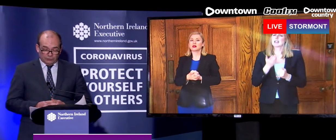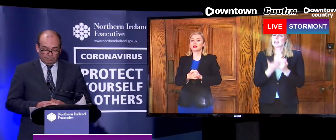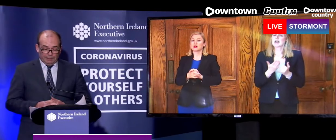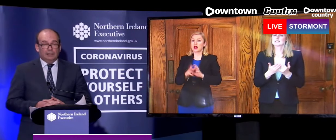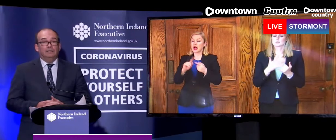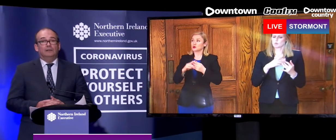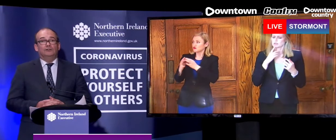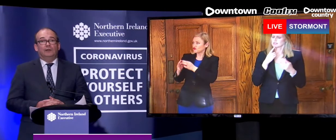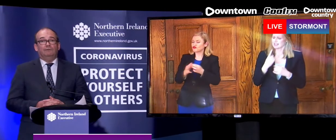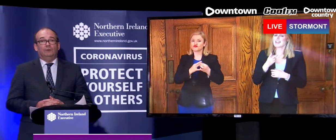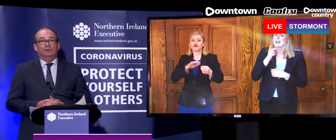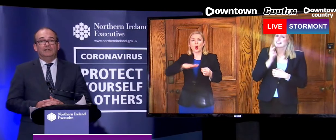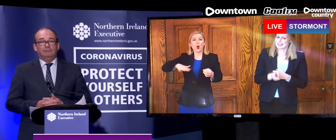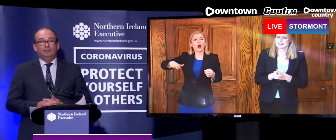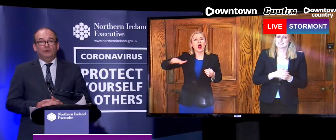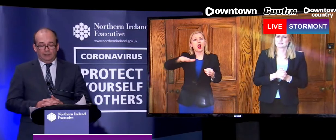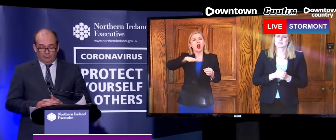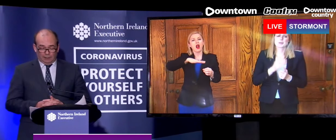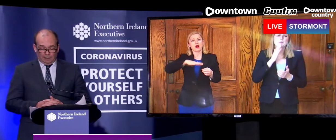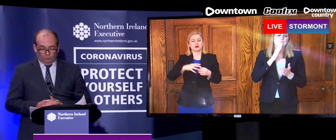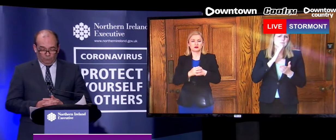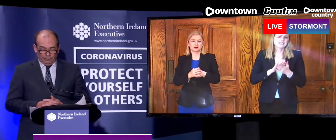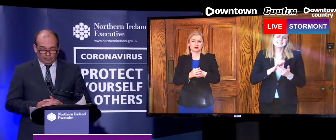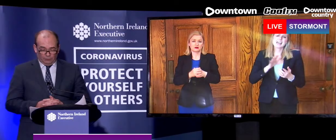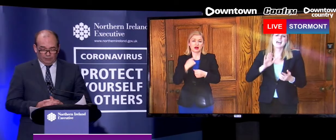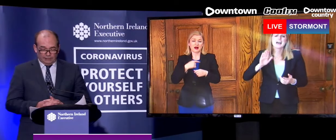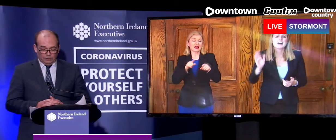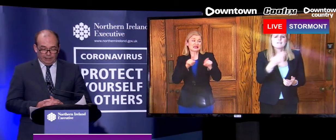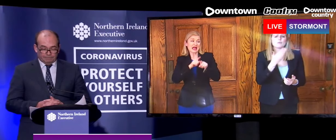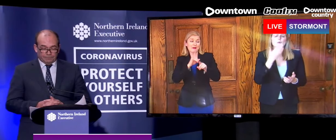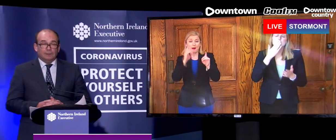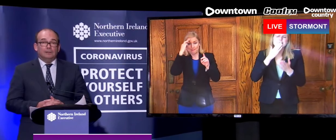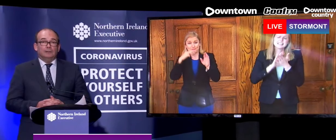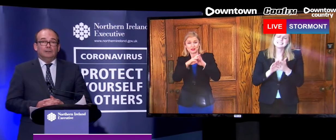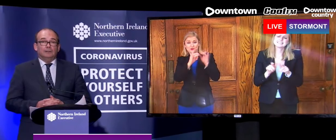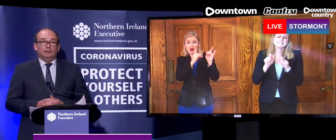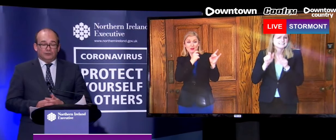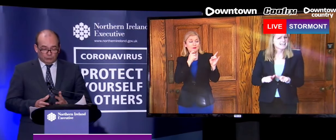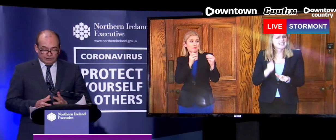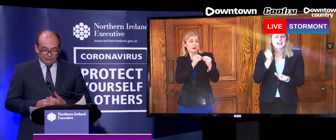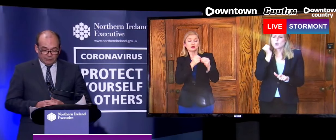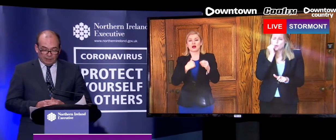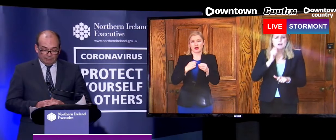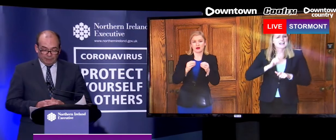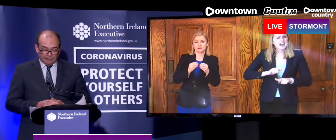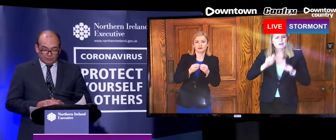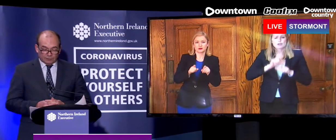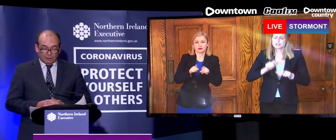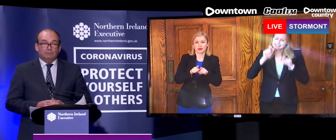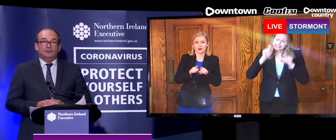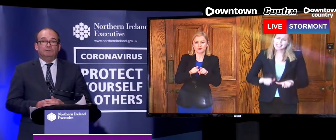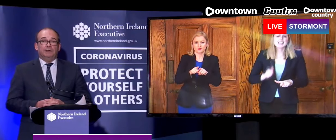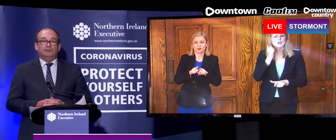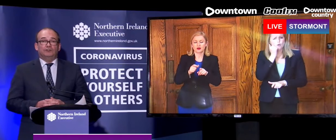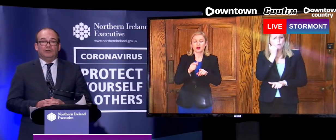the Minister's appeal to everyone to keep doing what we are currently doing. The social distancing in place